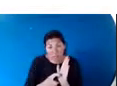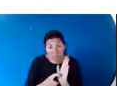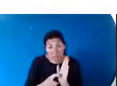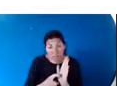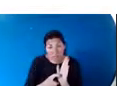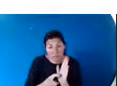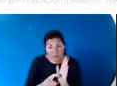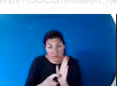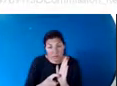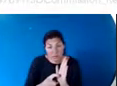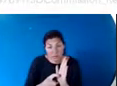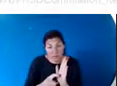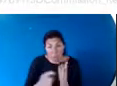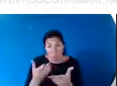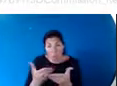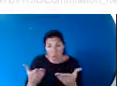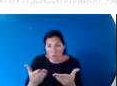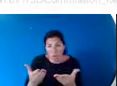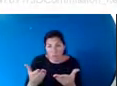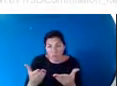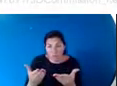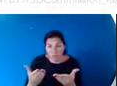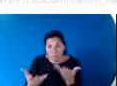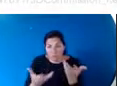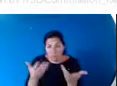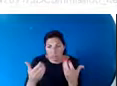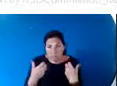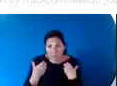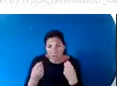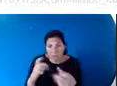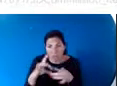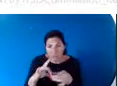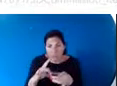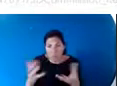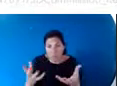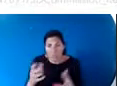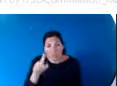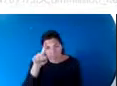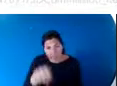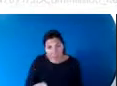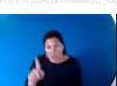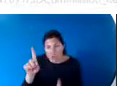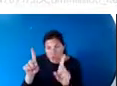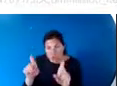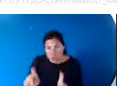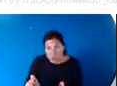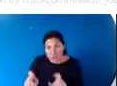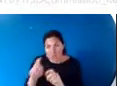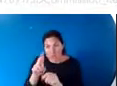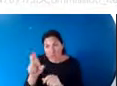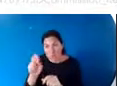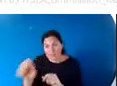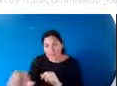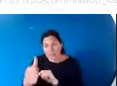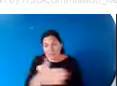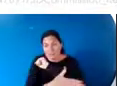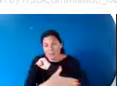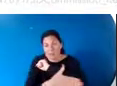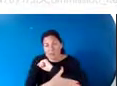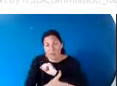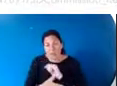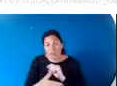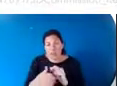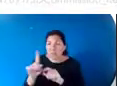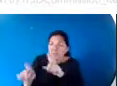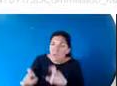these forces that generate health. This is from a survey that we have done in the US and other countries looking at it. What do you think causes your health? And most